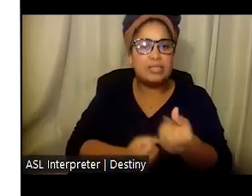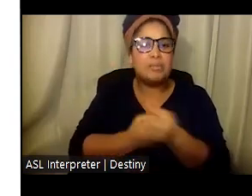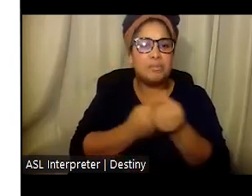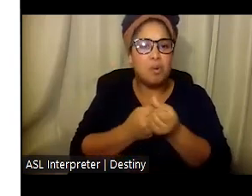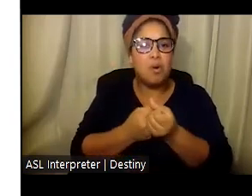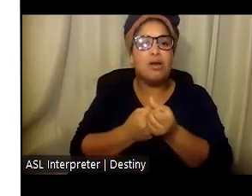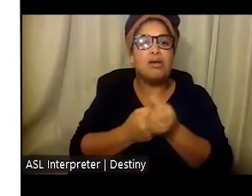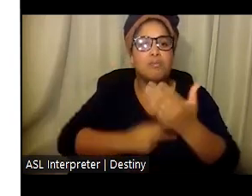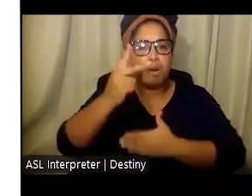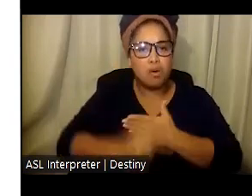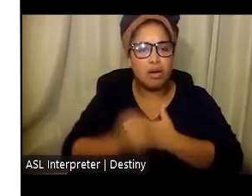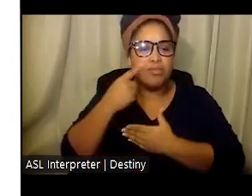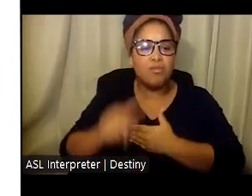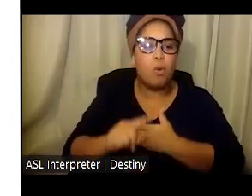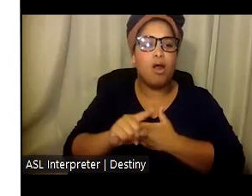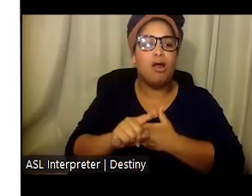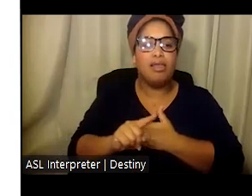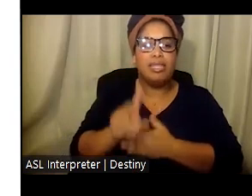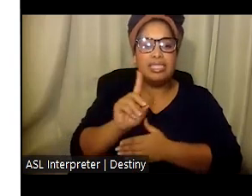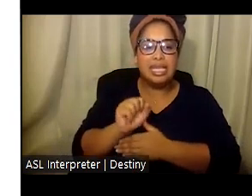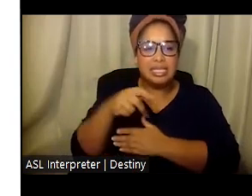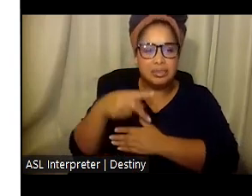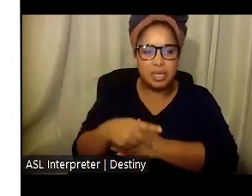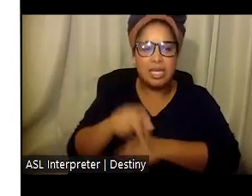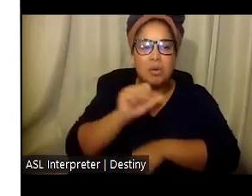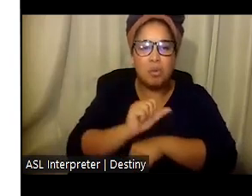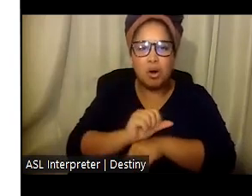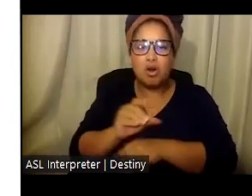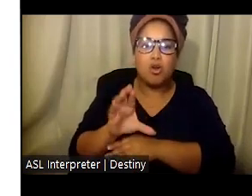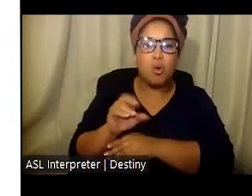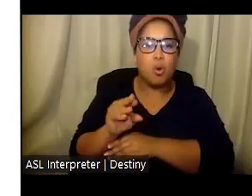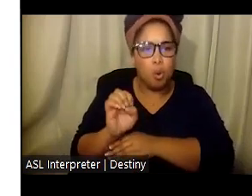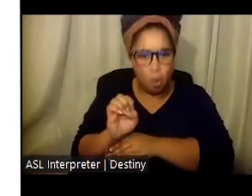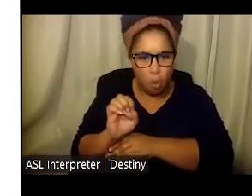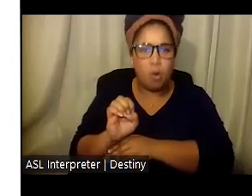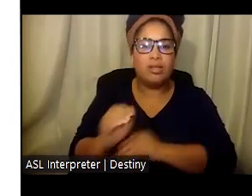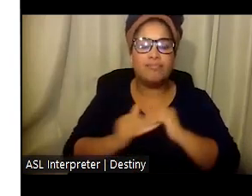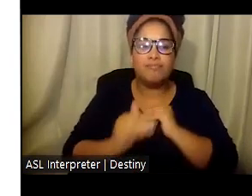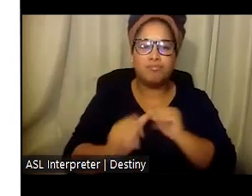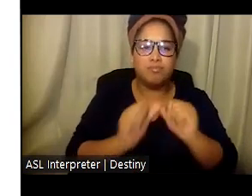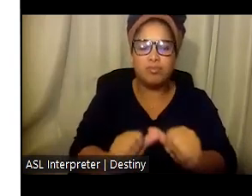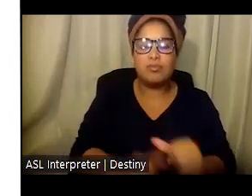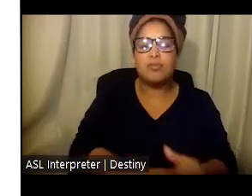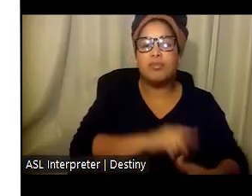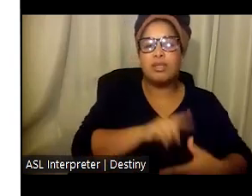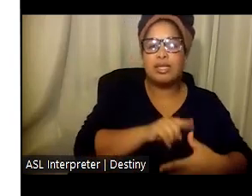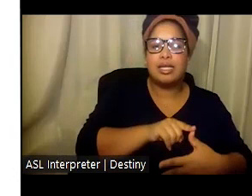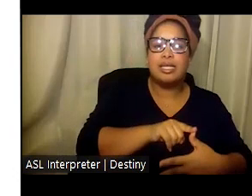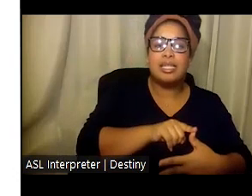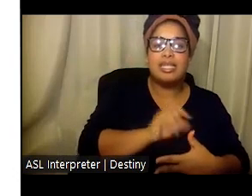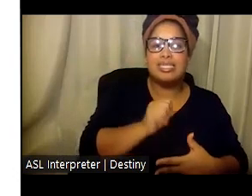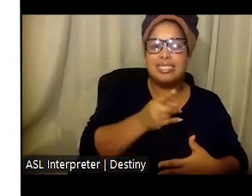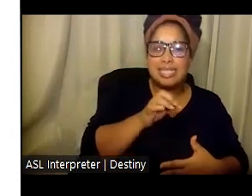services workforce stabilization. Namely, the DSP training stipend, DSP internship